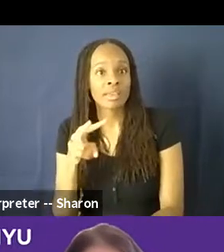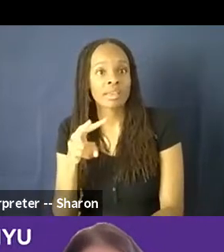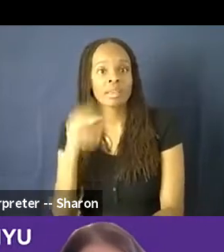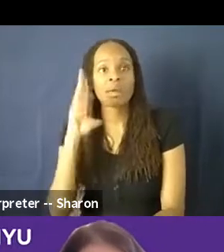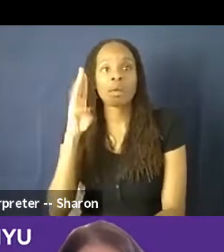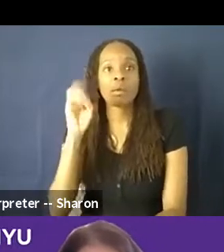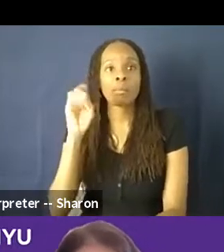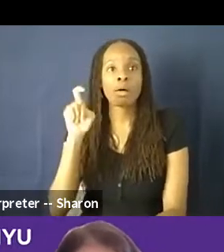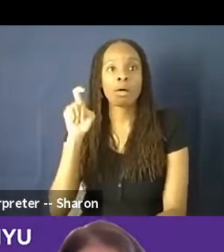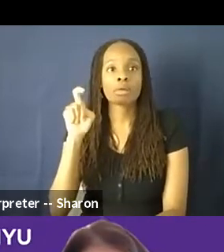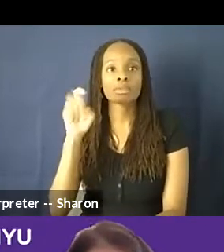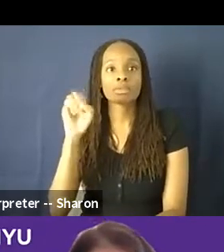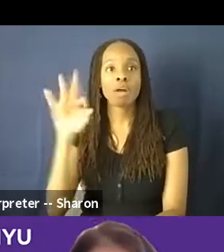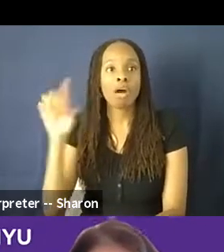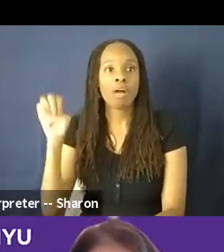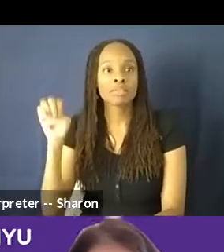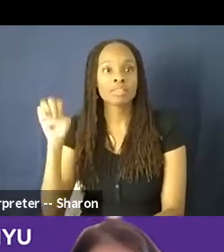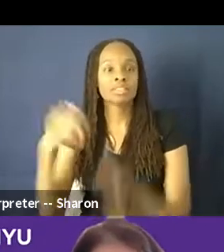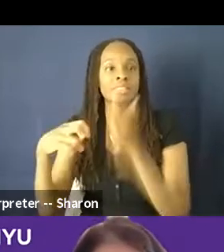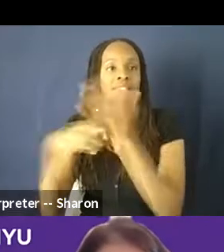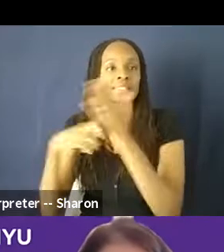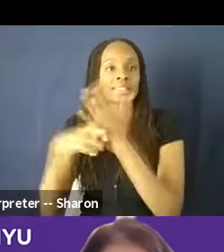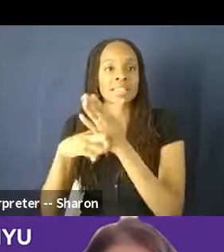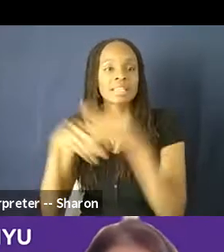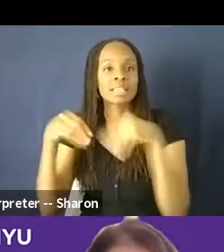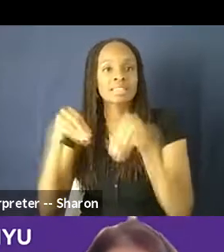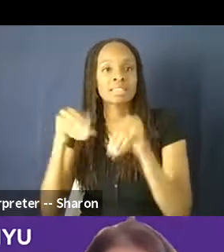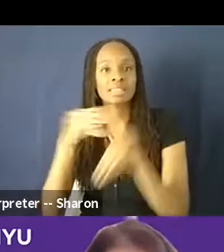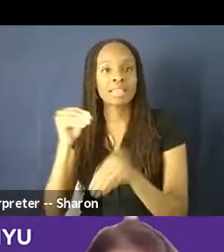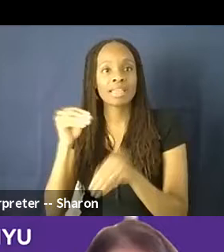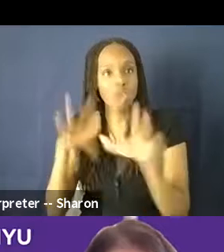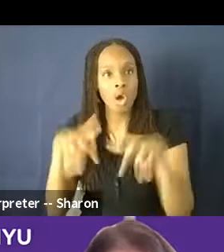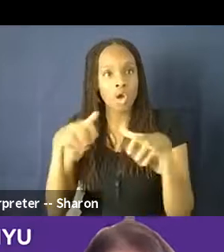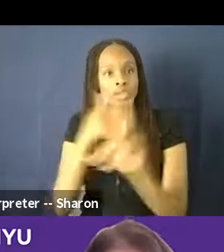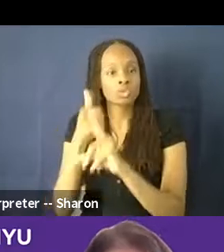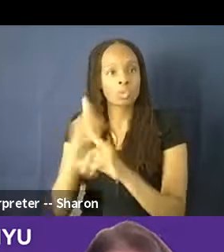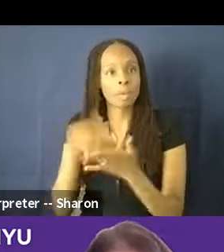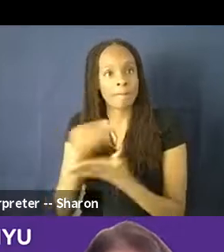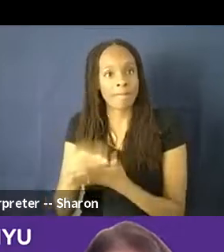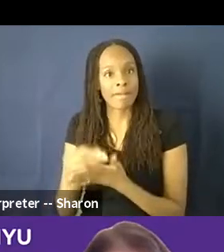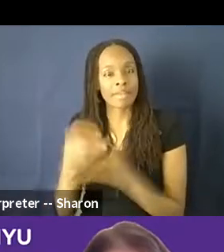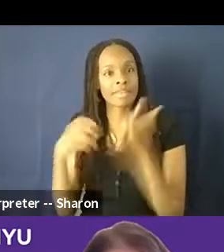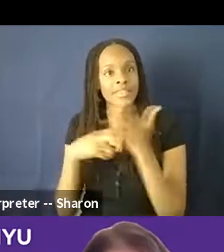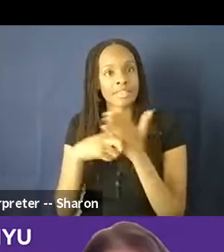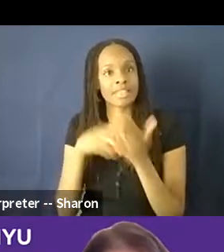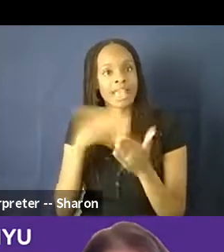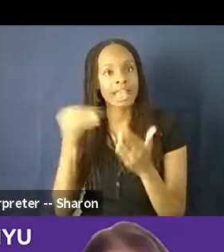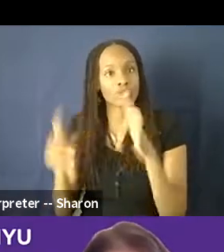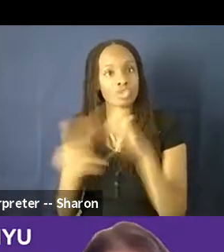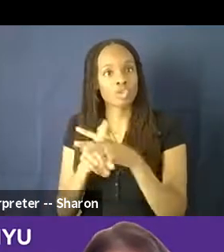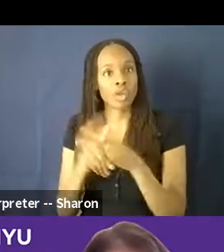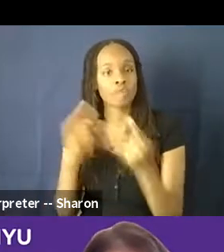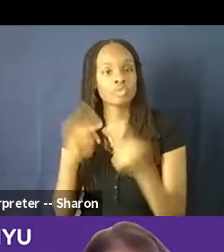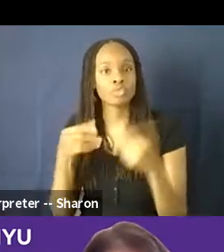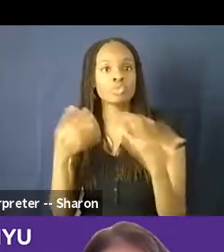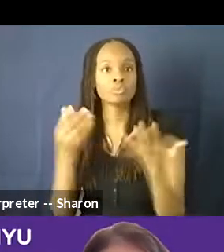office and ticket sales and the audiences that are buying those tickets and showing up for those movies. And clearly it showed a direct